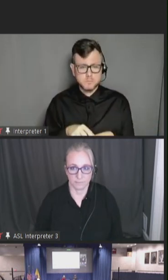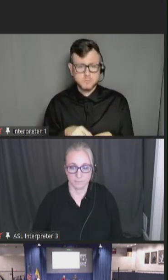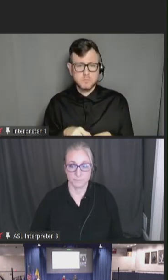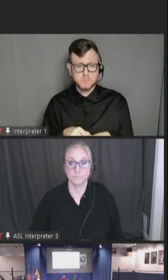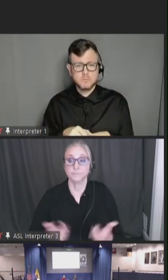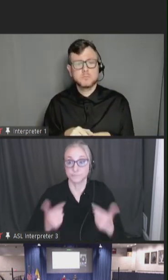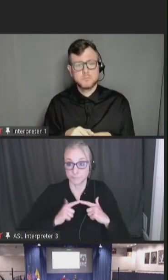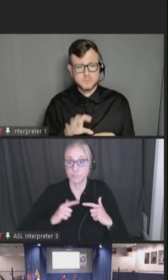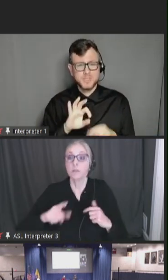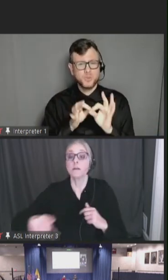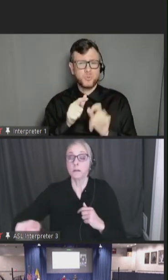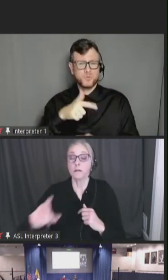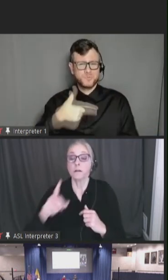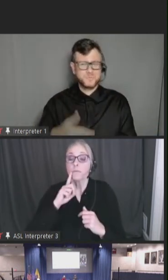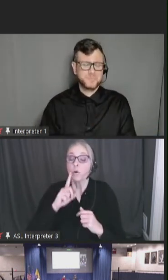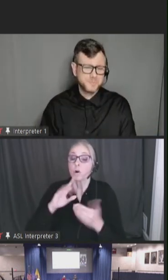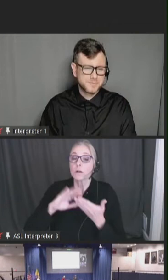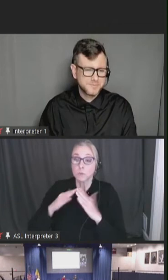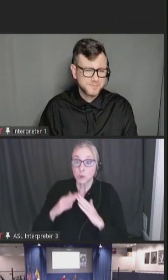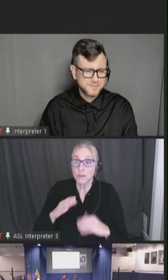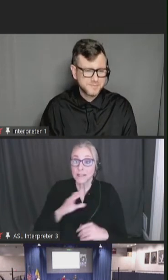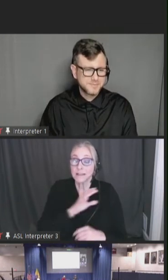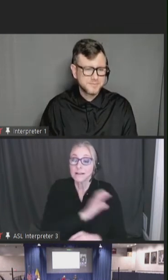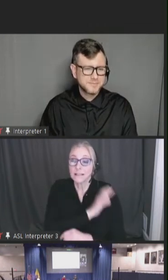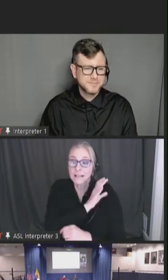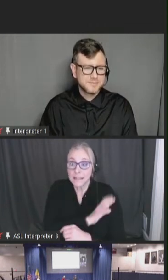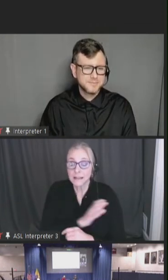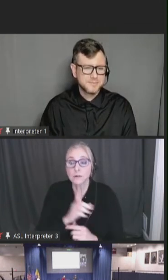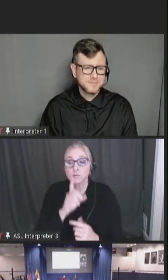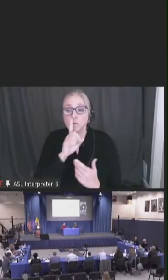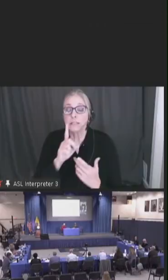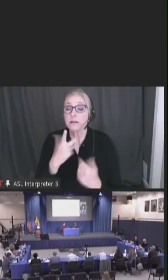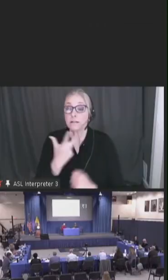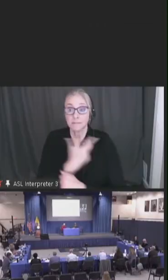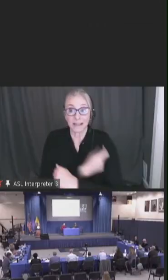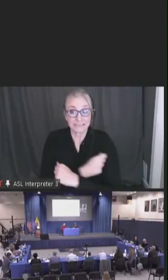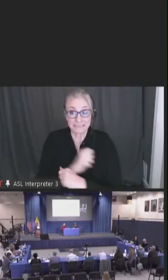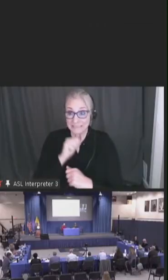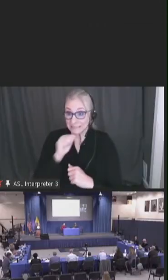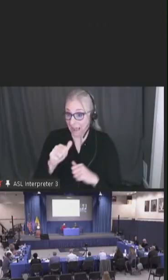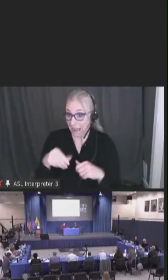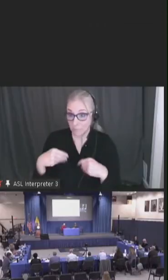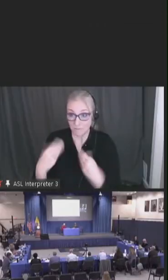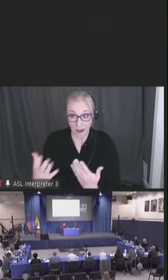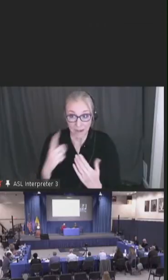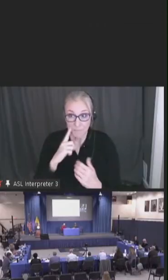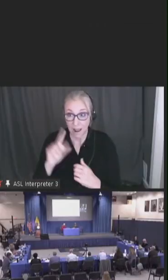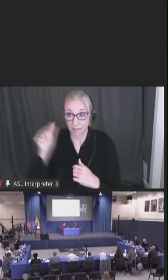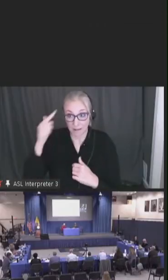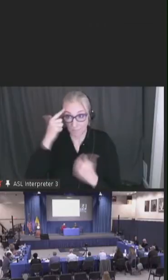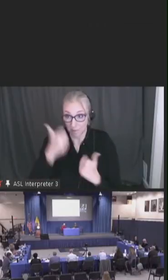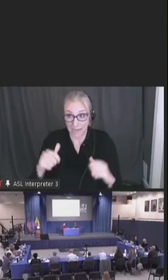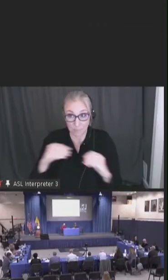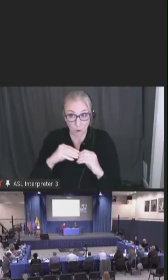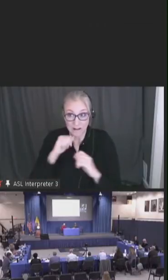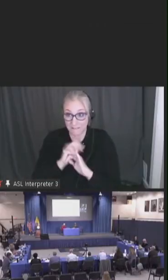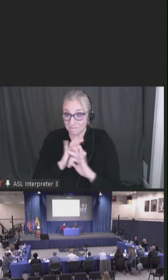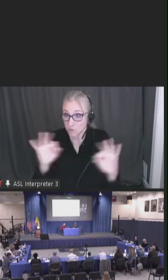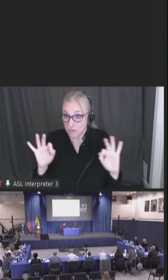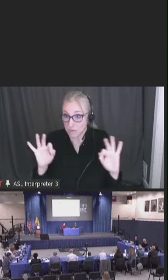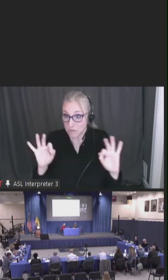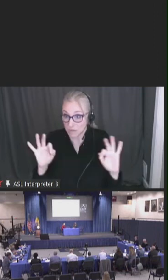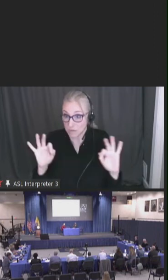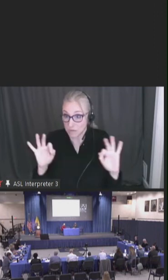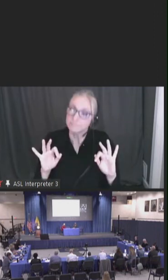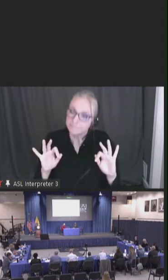as we do these community clinics now, where vaccine is not being provided by the government, that's going to be an